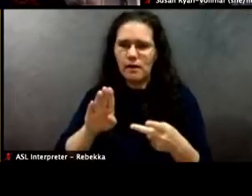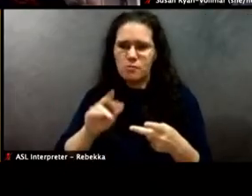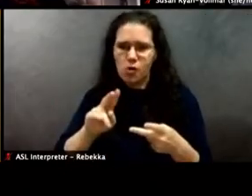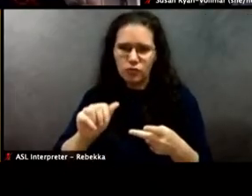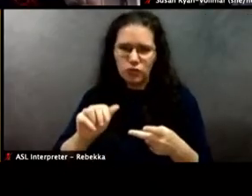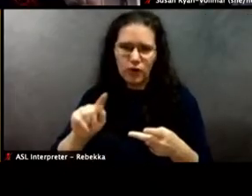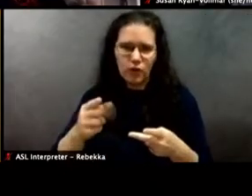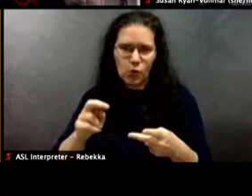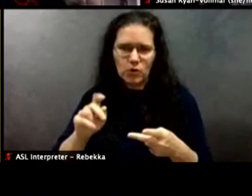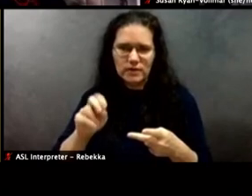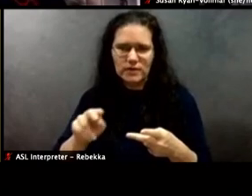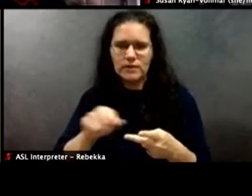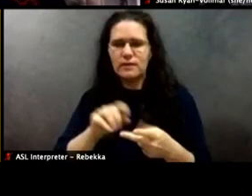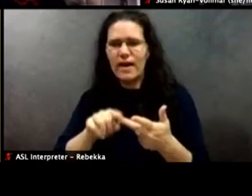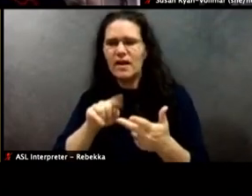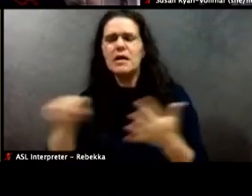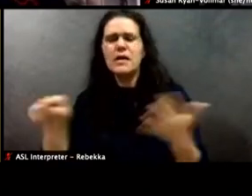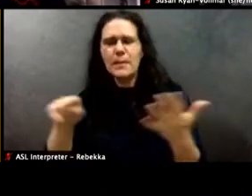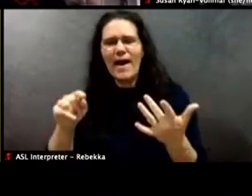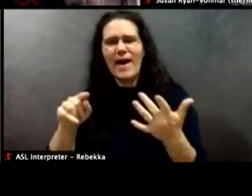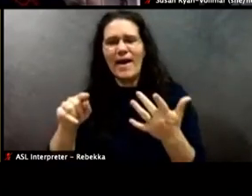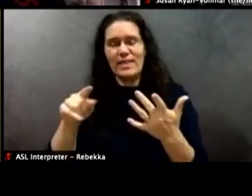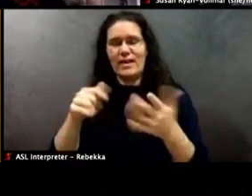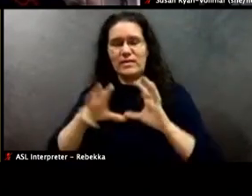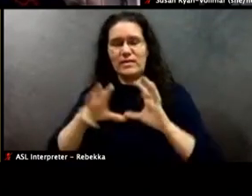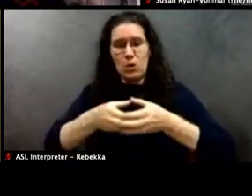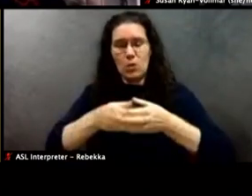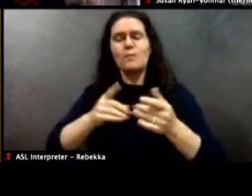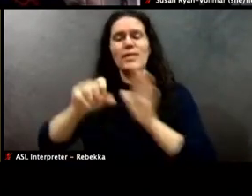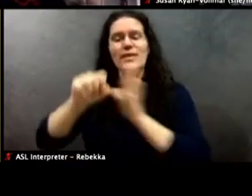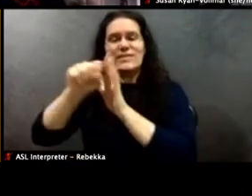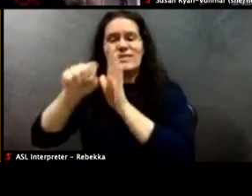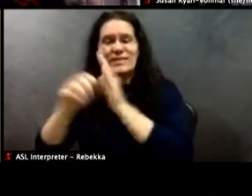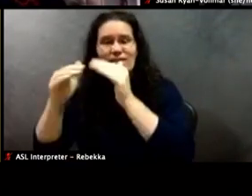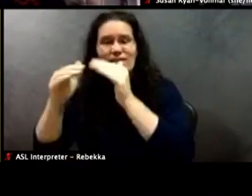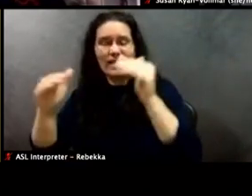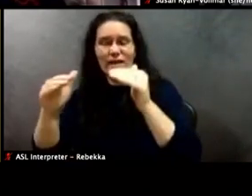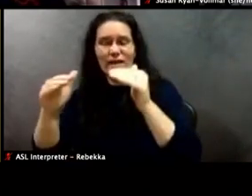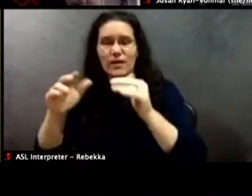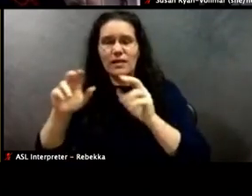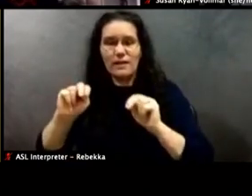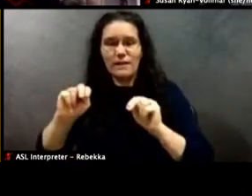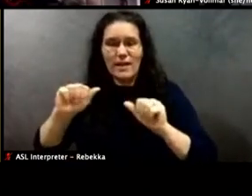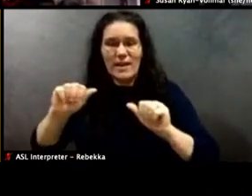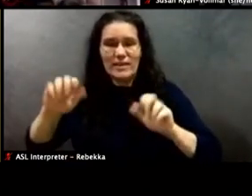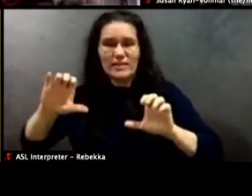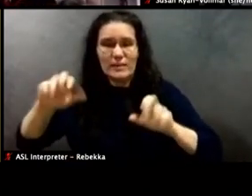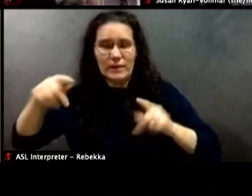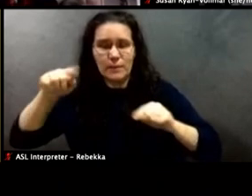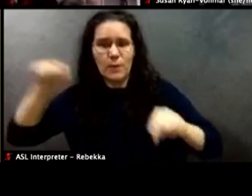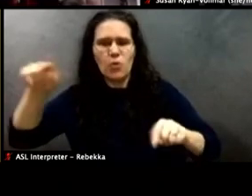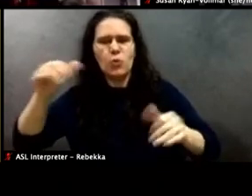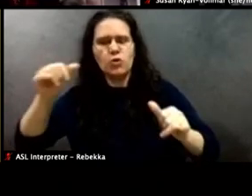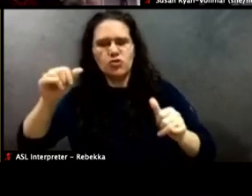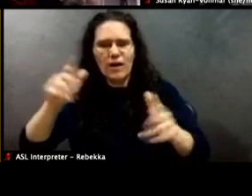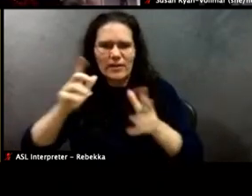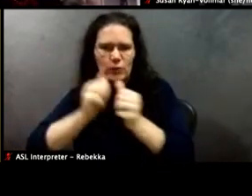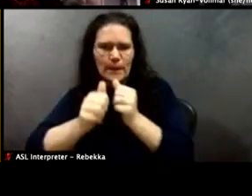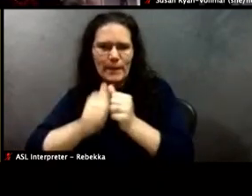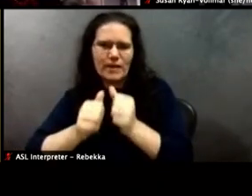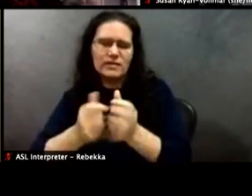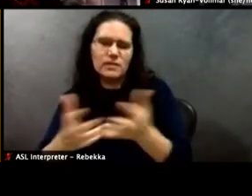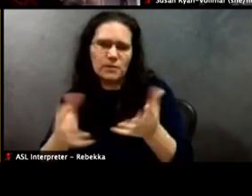And in the state level at NWSP, we're working to get the strongest bills passed possible. So that involves attacking the things that we believe